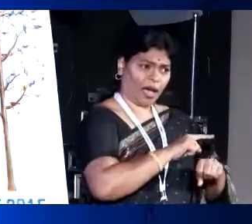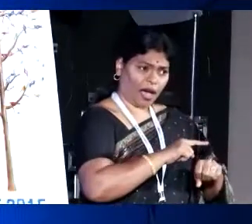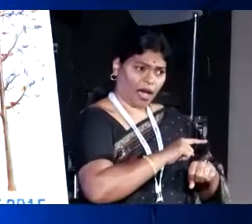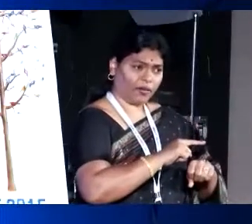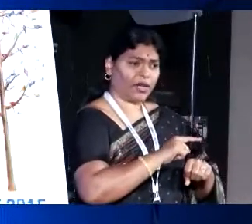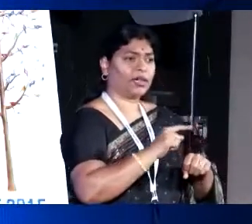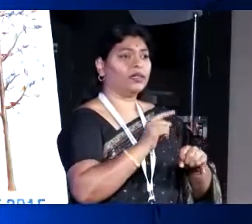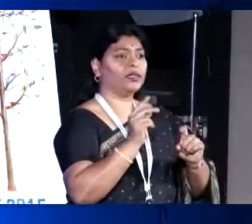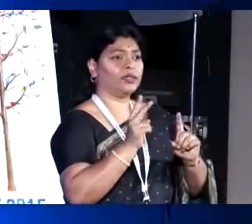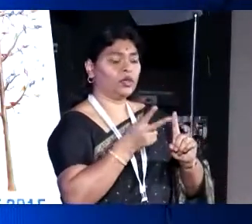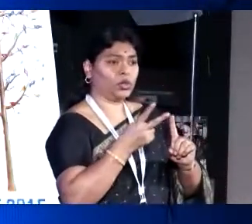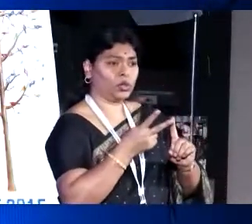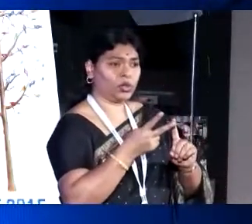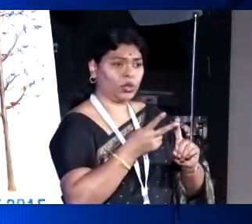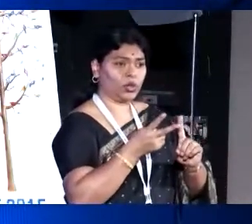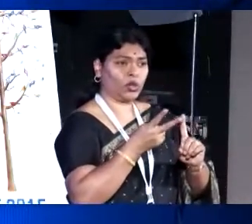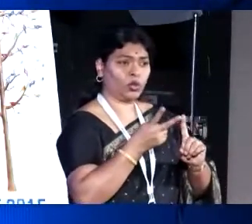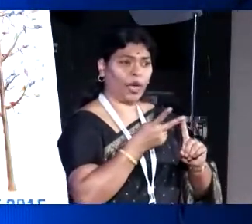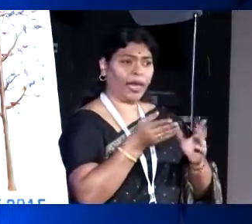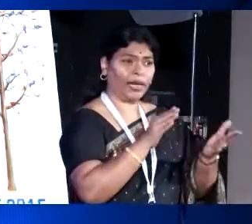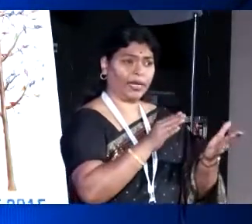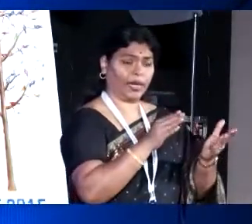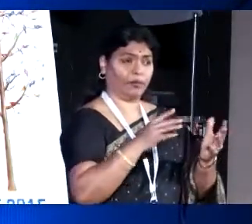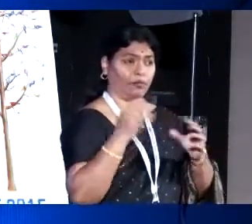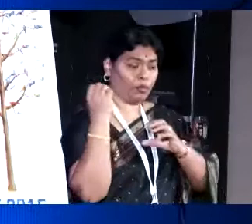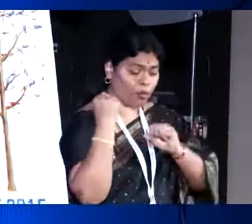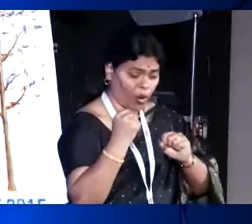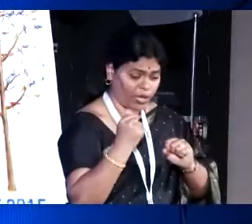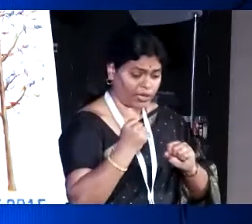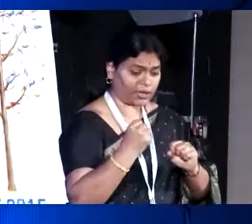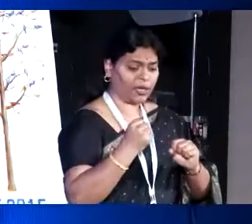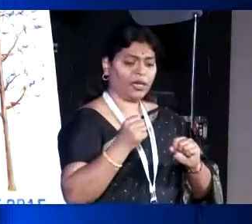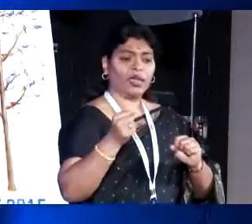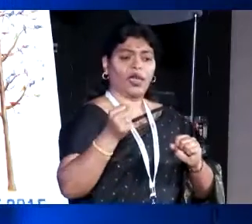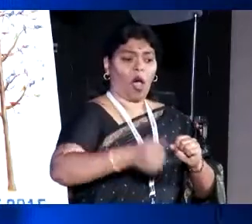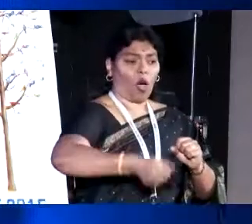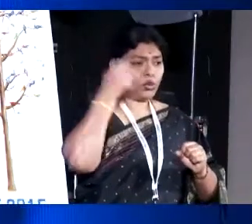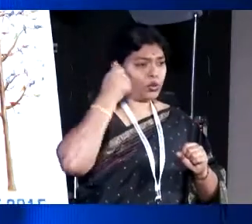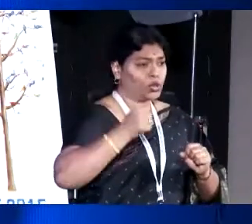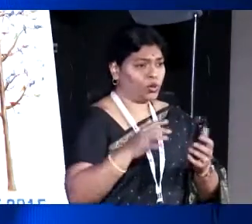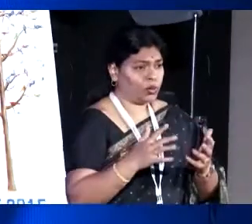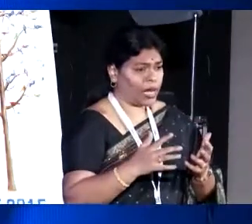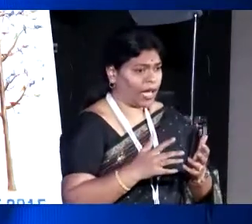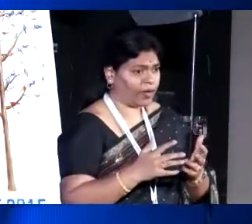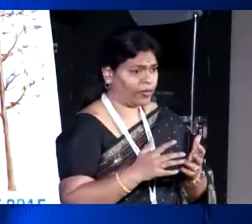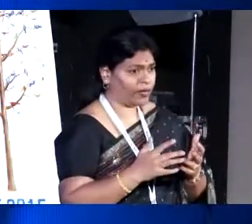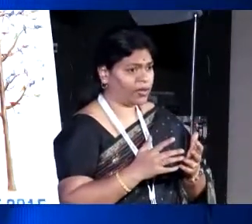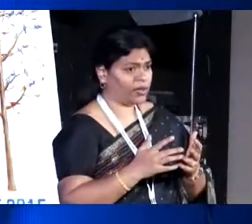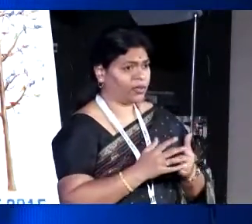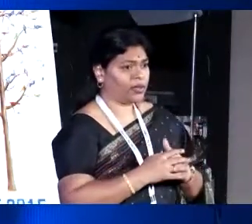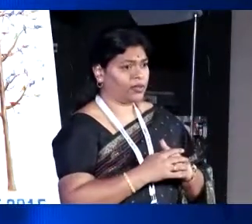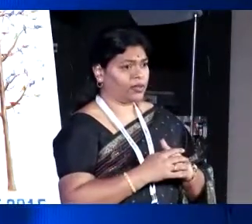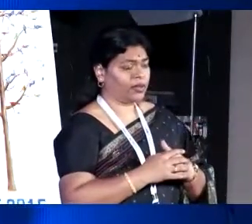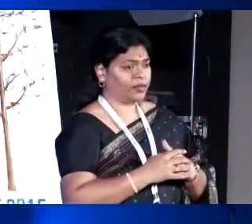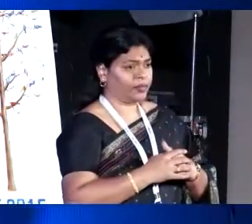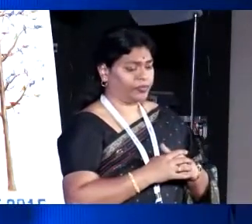12 dead bodies in the range of 5 to 6 kilometers where he was able to take his rickshaw. Some hours, the average used to